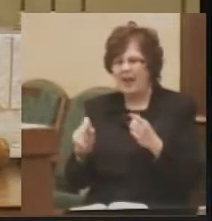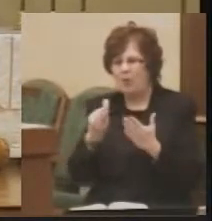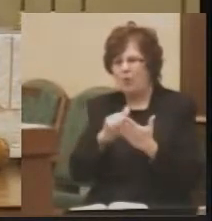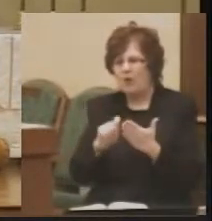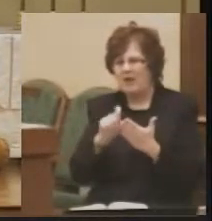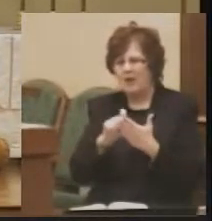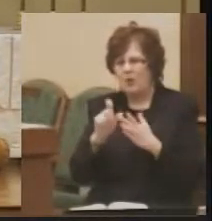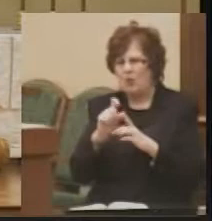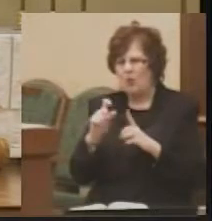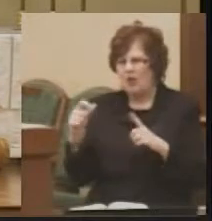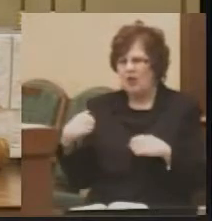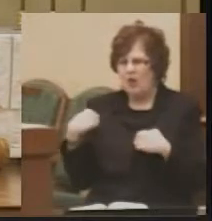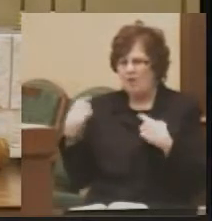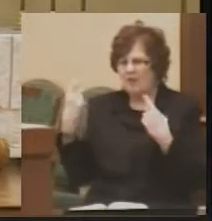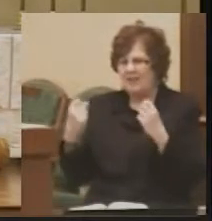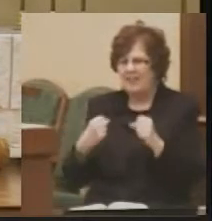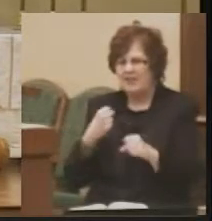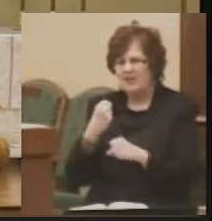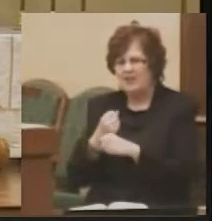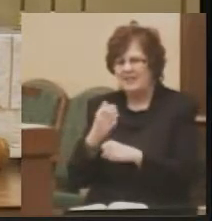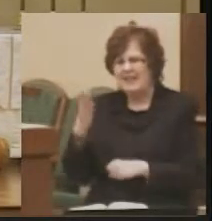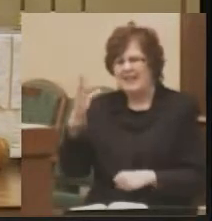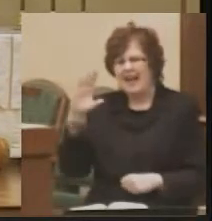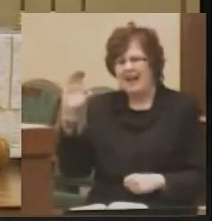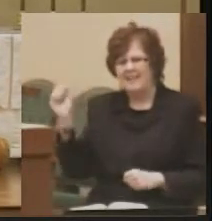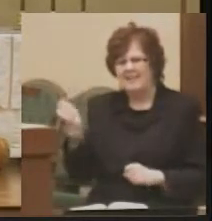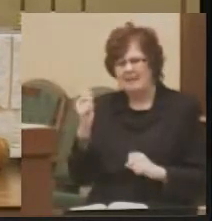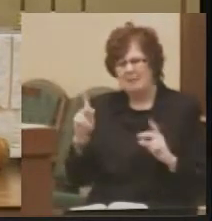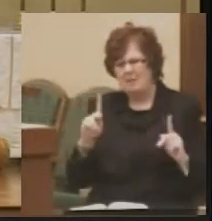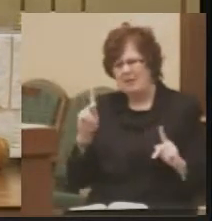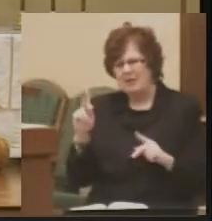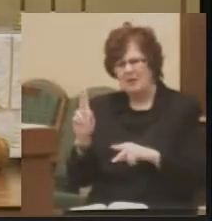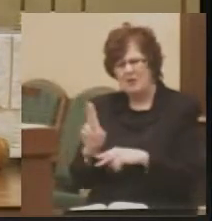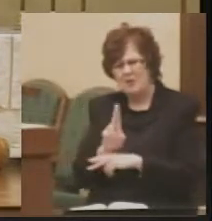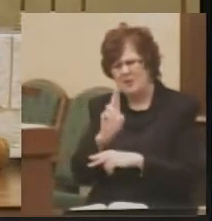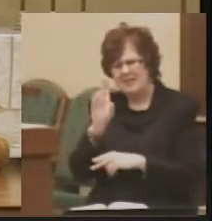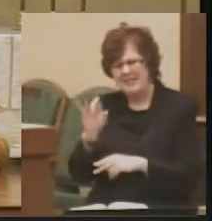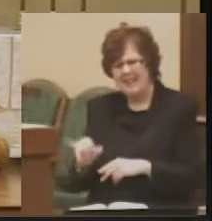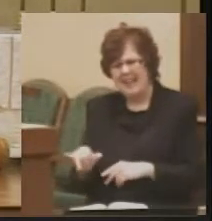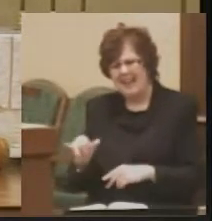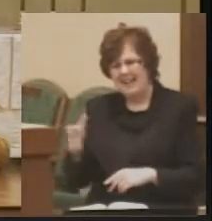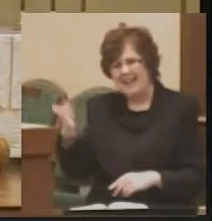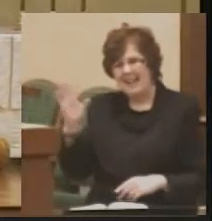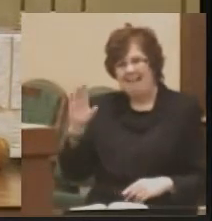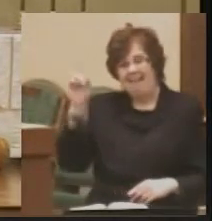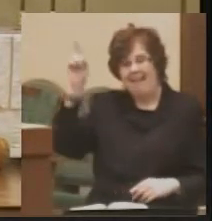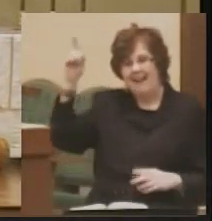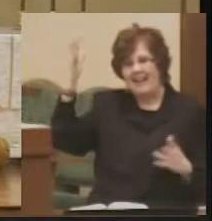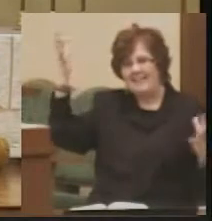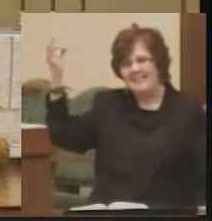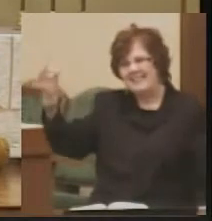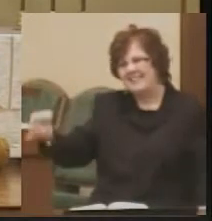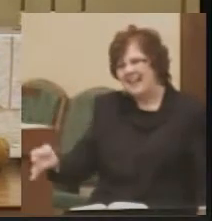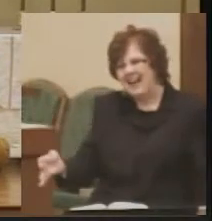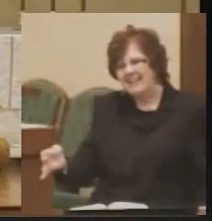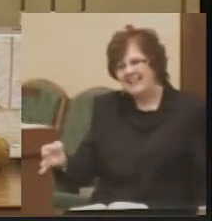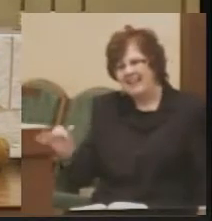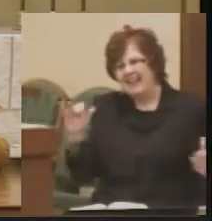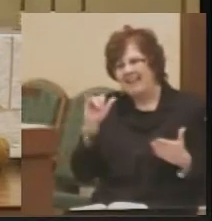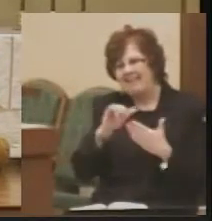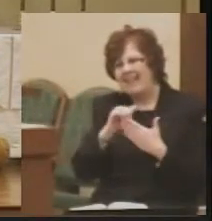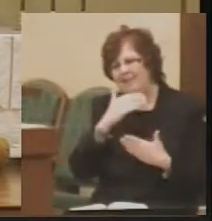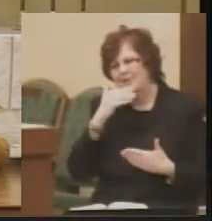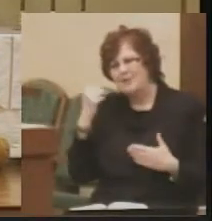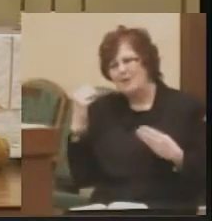over the years and how God's people use that. God has decided that there is a better